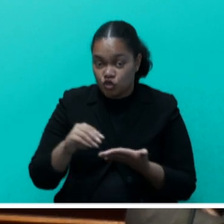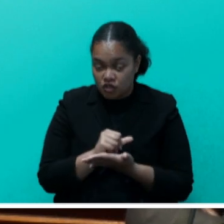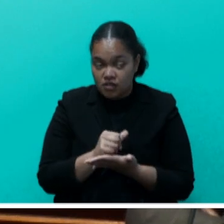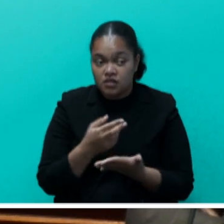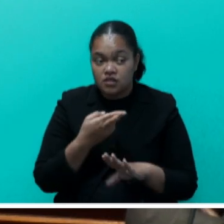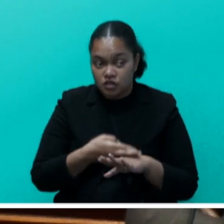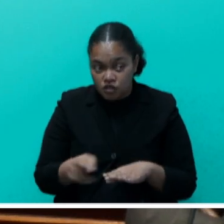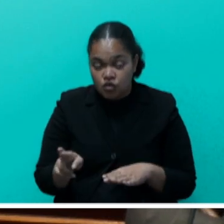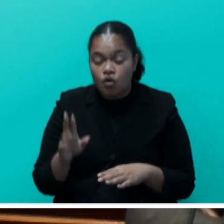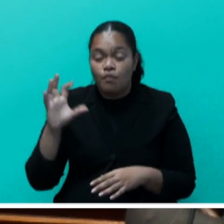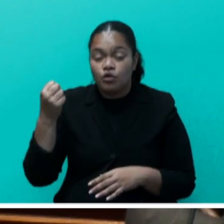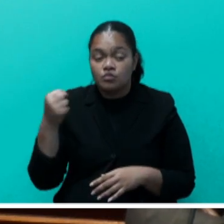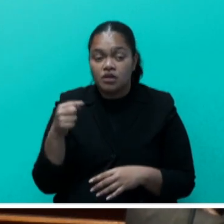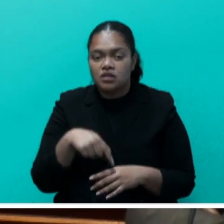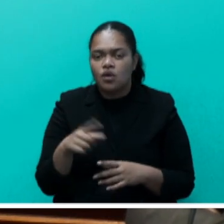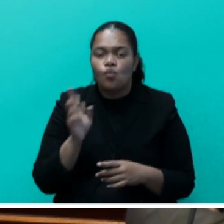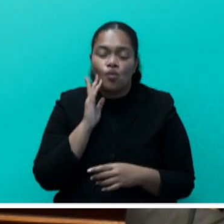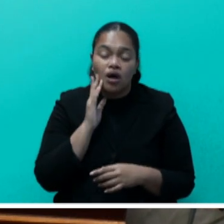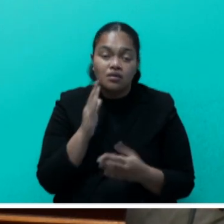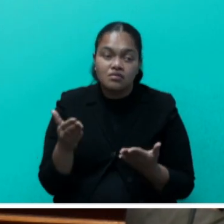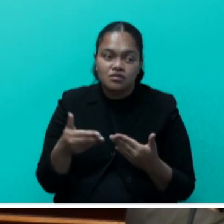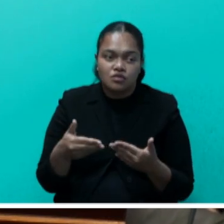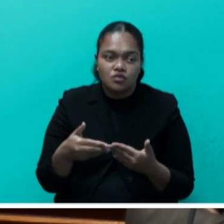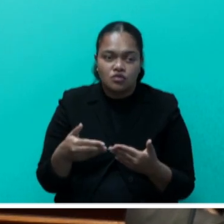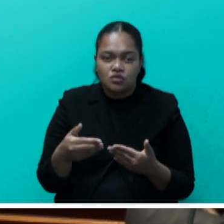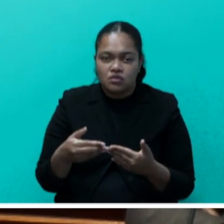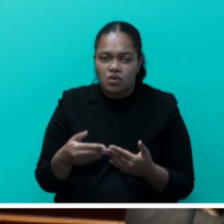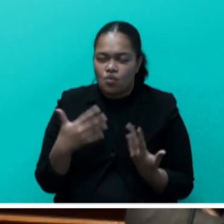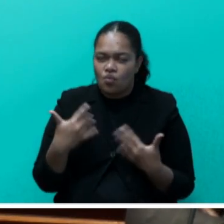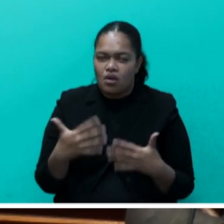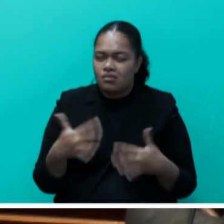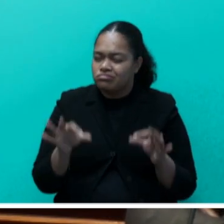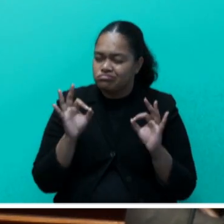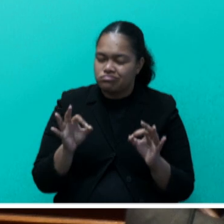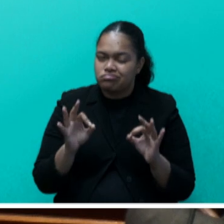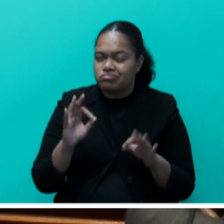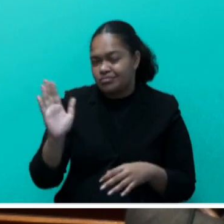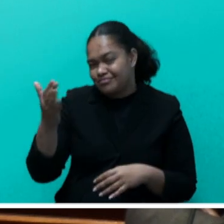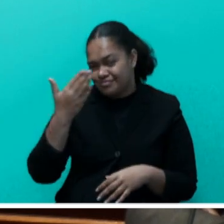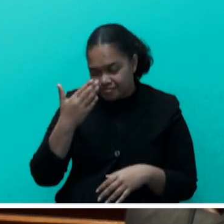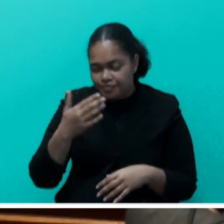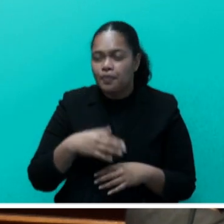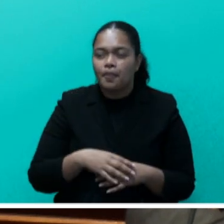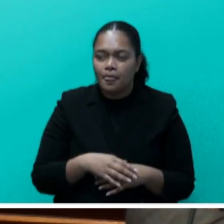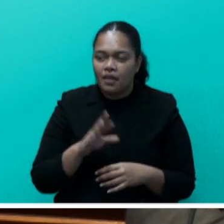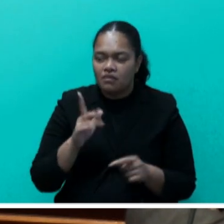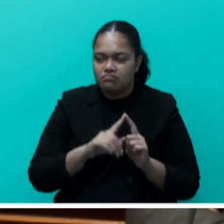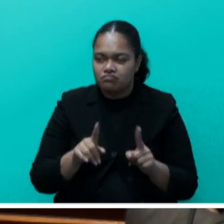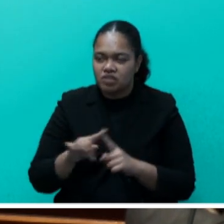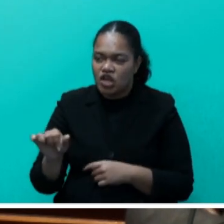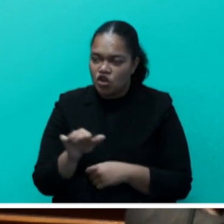for resilient prosperity was welcomed as a robust outcome, encapsulating commitments across critical areas